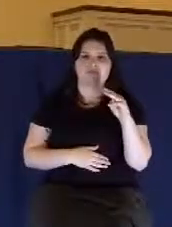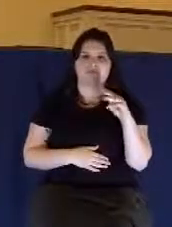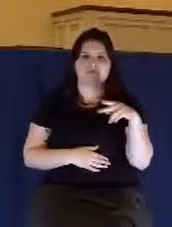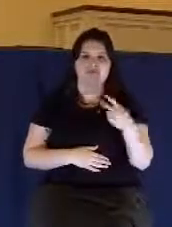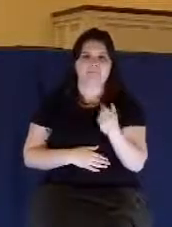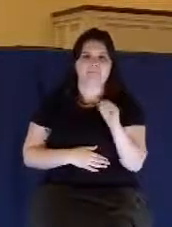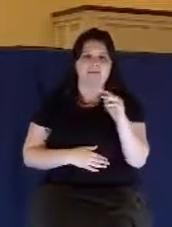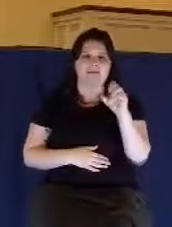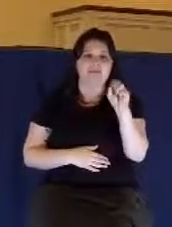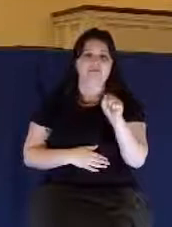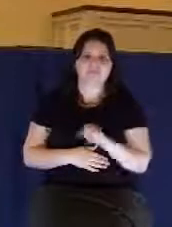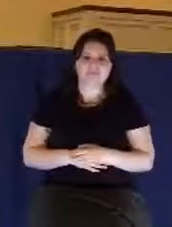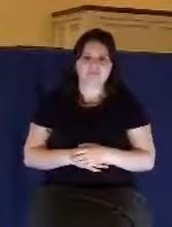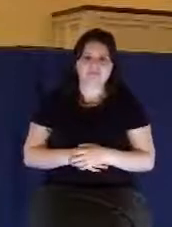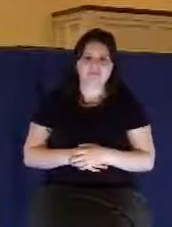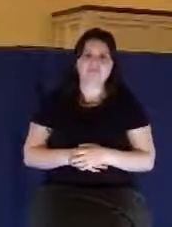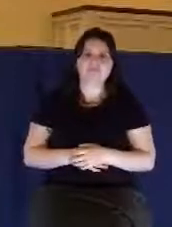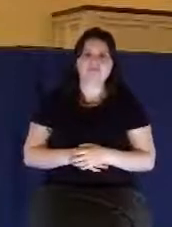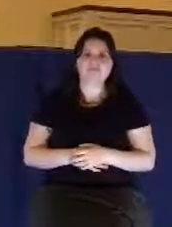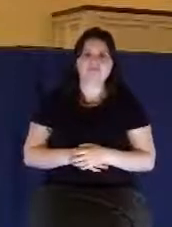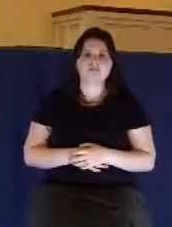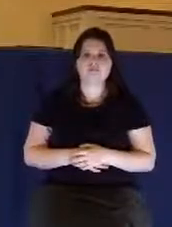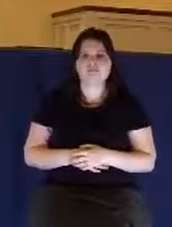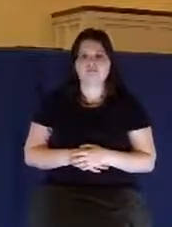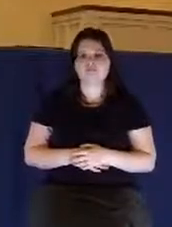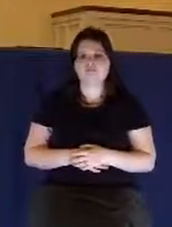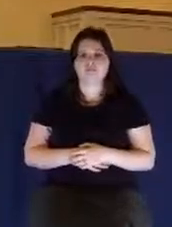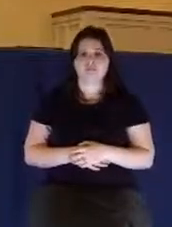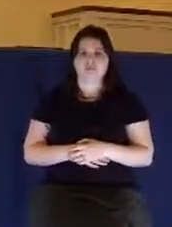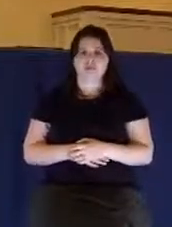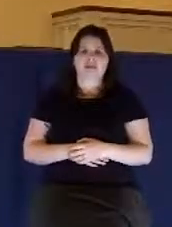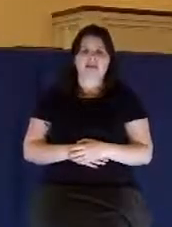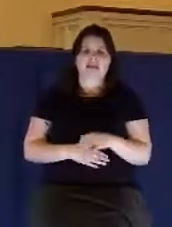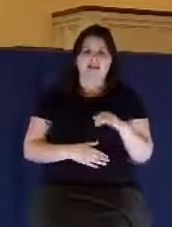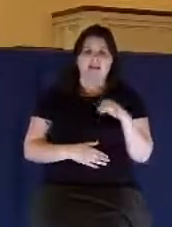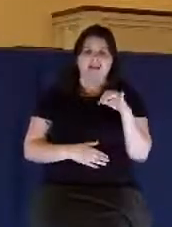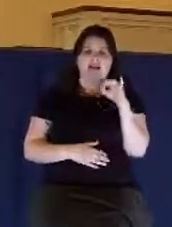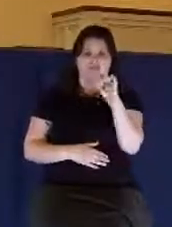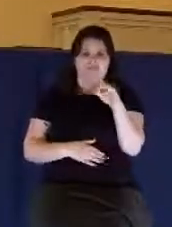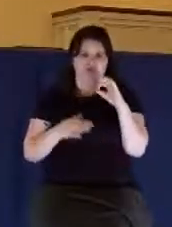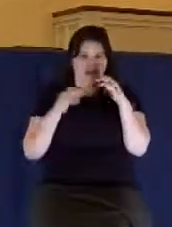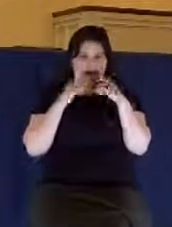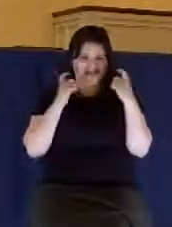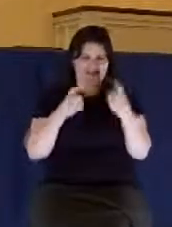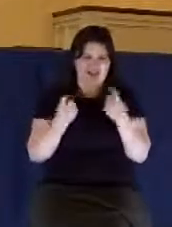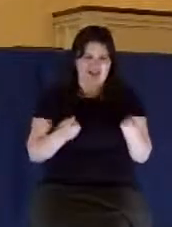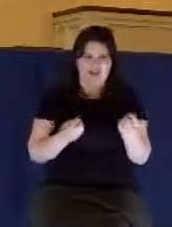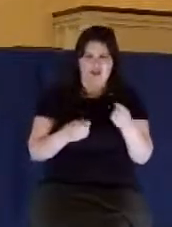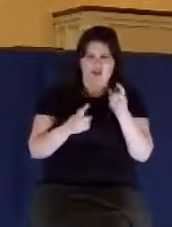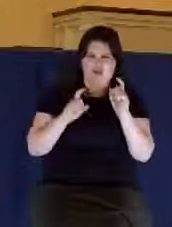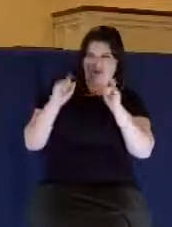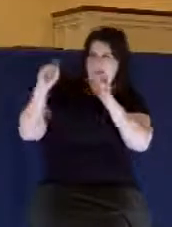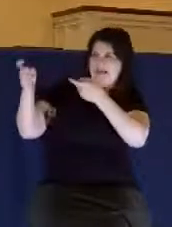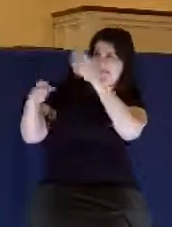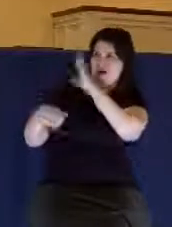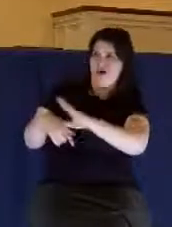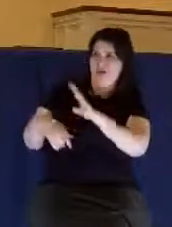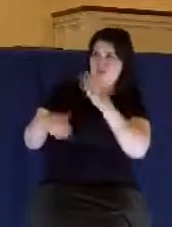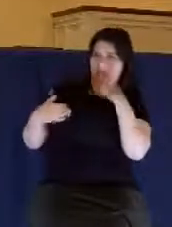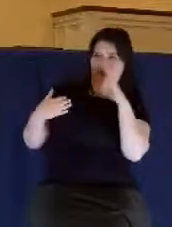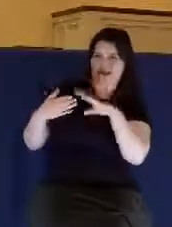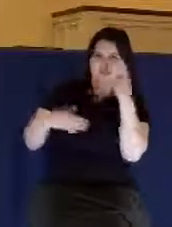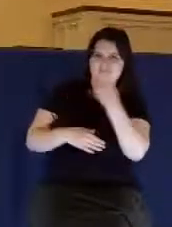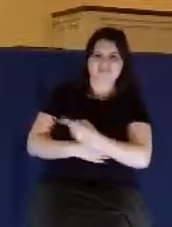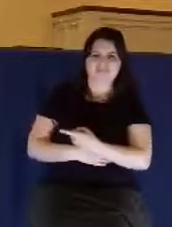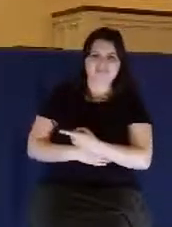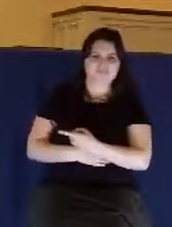Job said this, if you have sin, what do you accomplish against him? You think you can give God a bad day? You don't have that